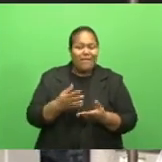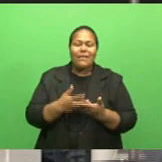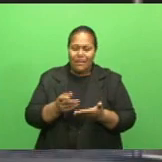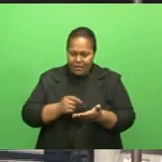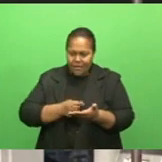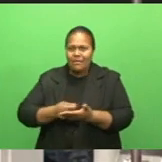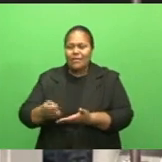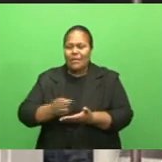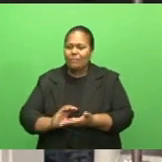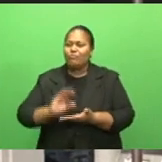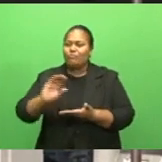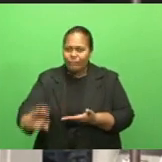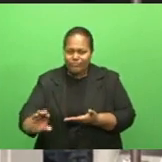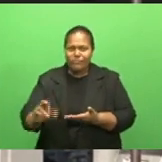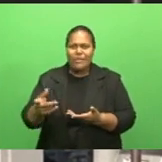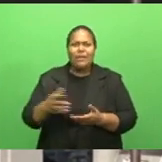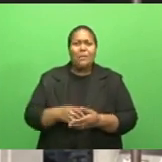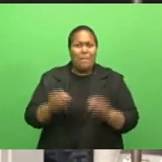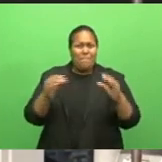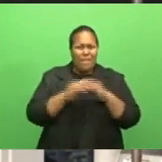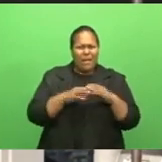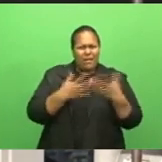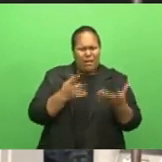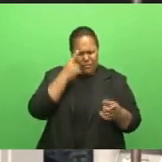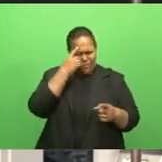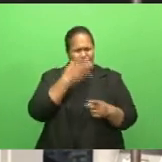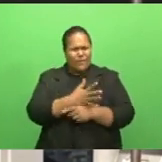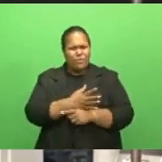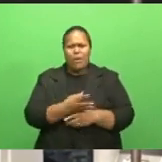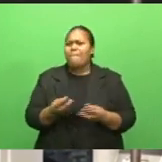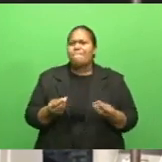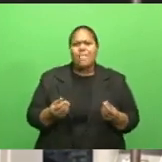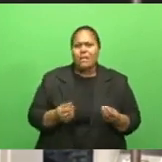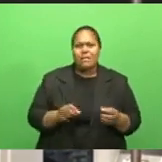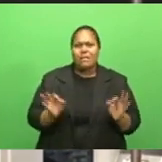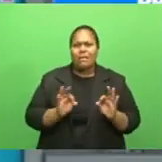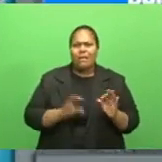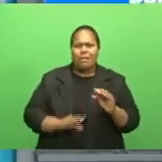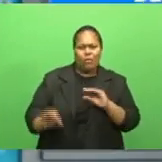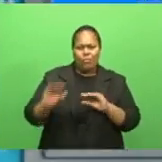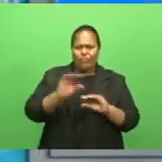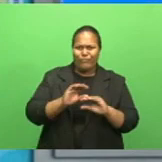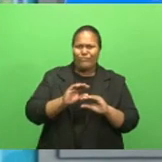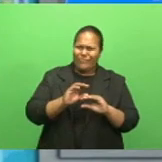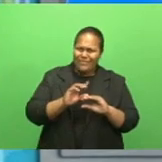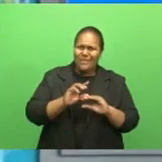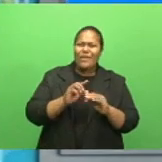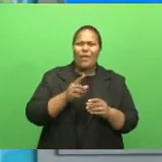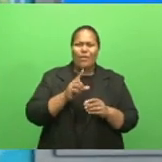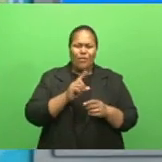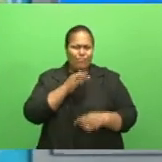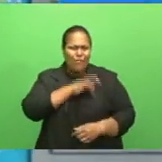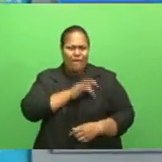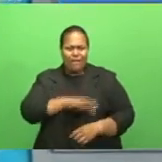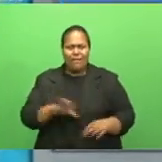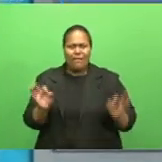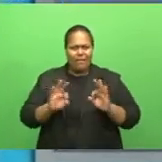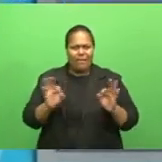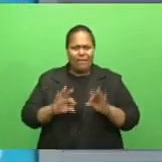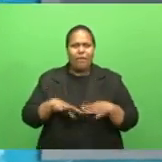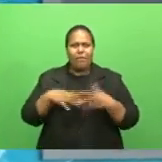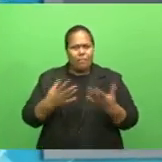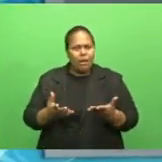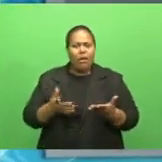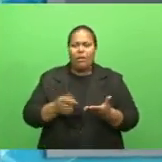are in a dilemma where money in the market is not earning interest, but lending institutions are unable to ease their requirements.